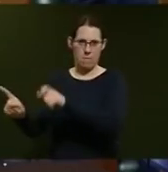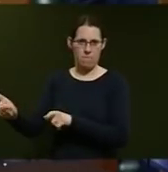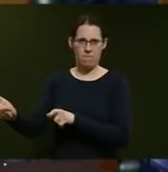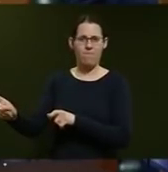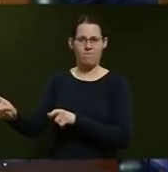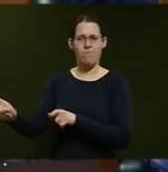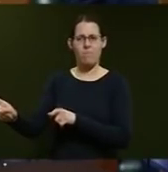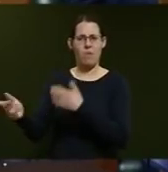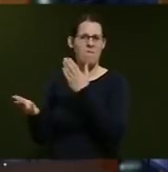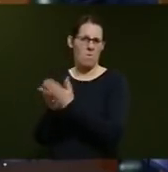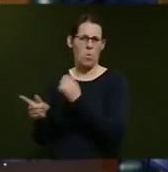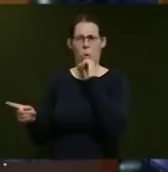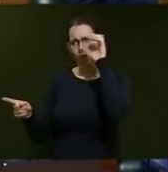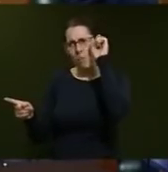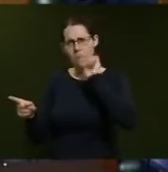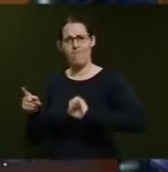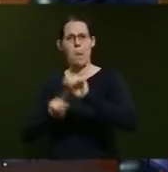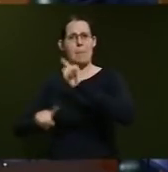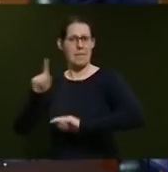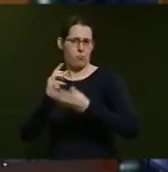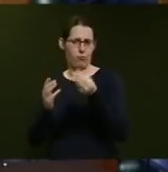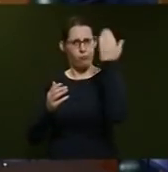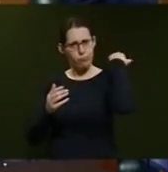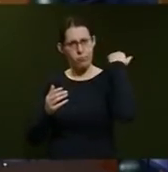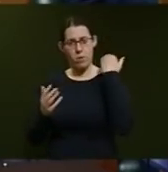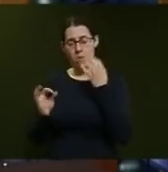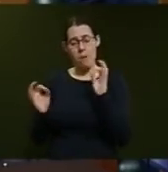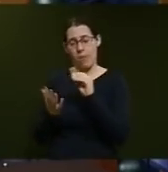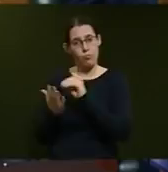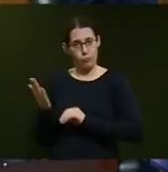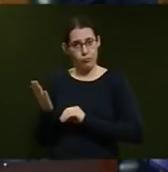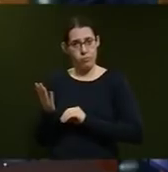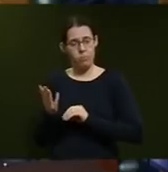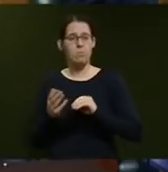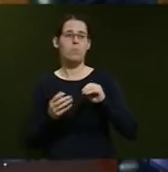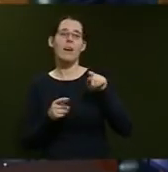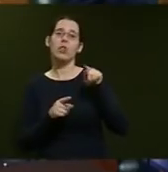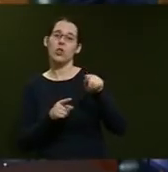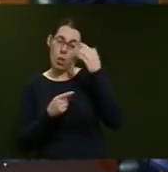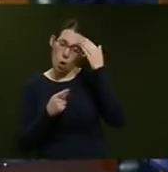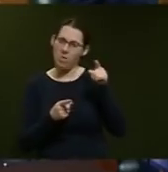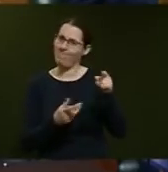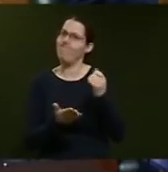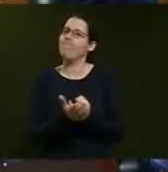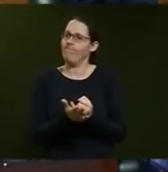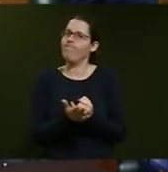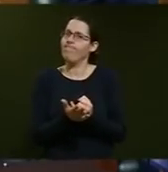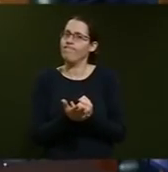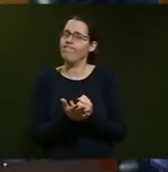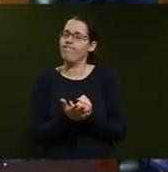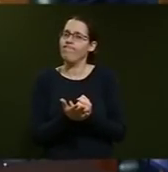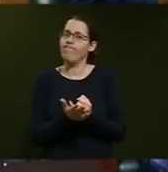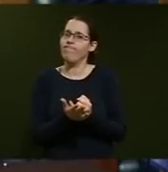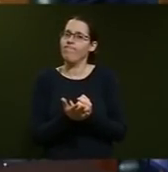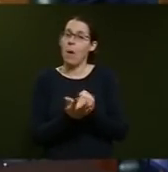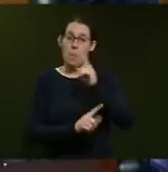she had. It wasn't recorded and that's something that she acknowledges was a complete error. It was set up by